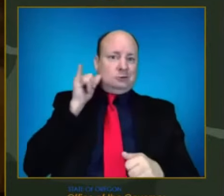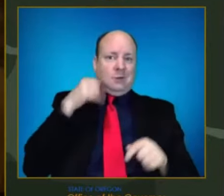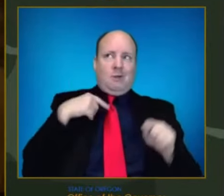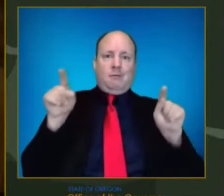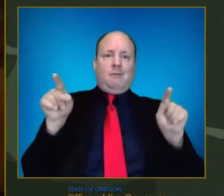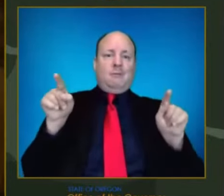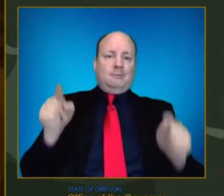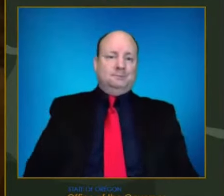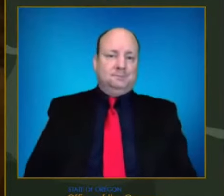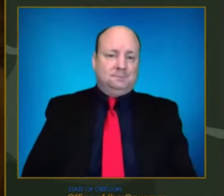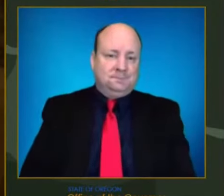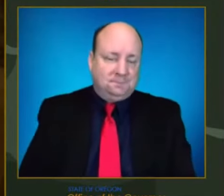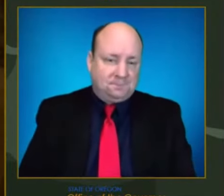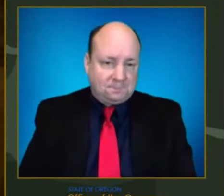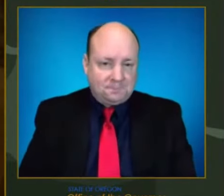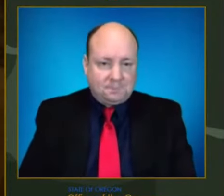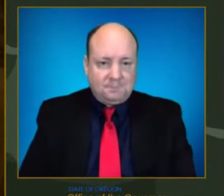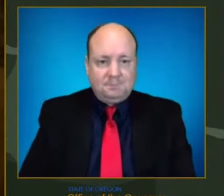Ben, any follow-up?